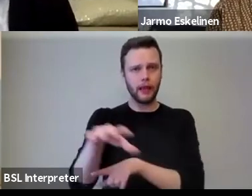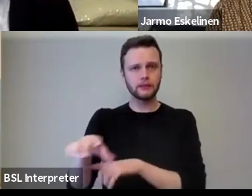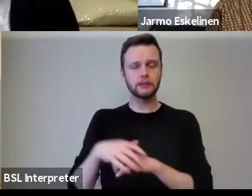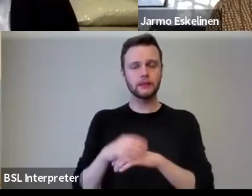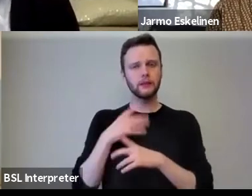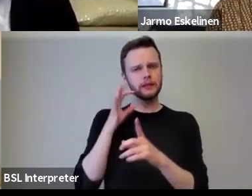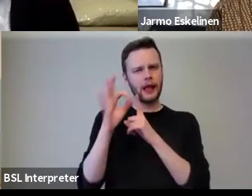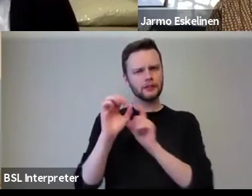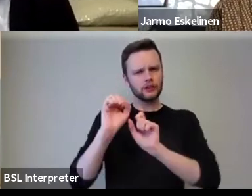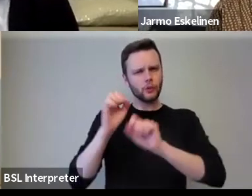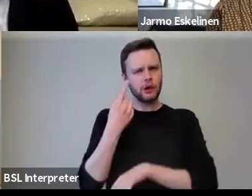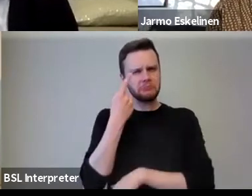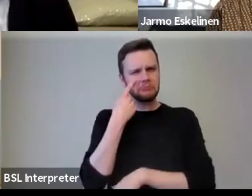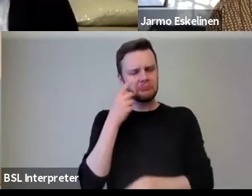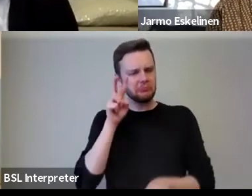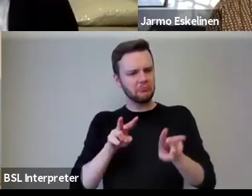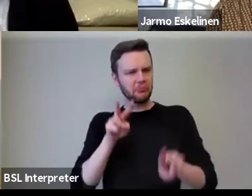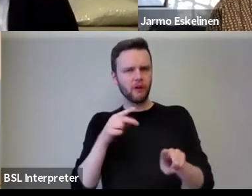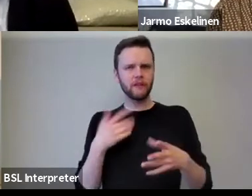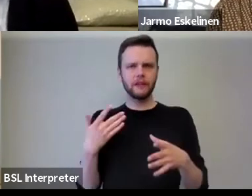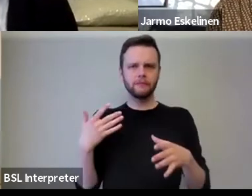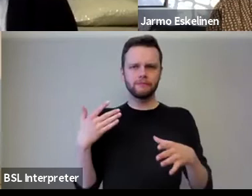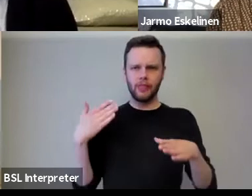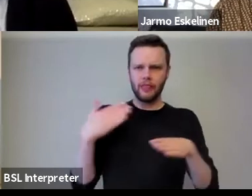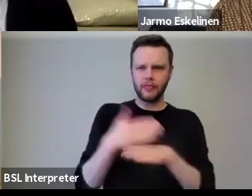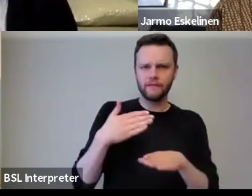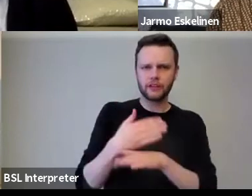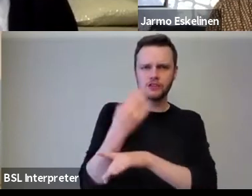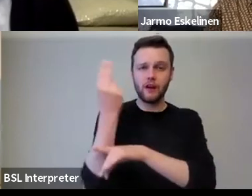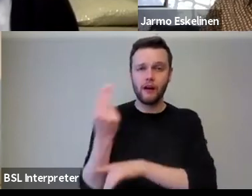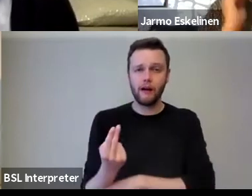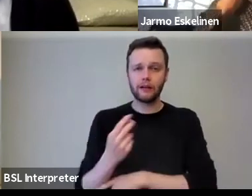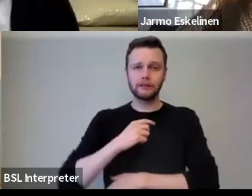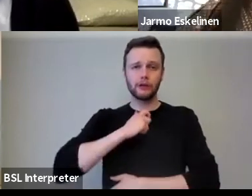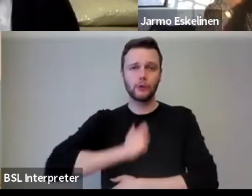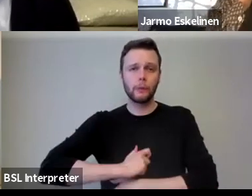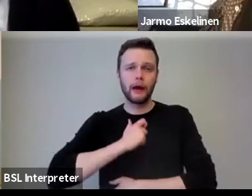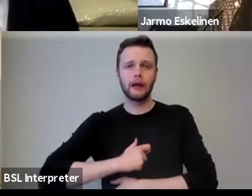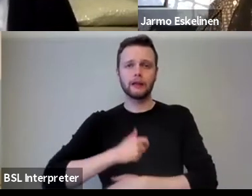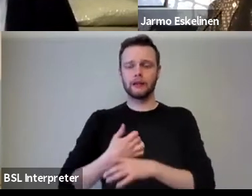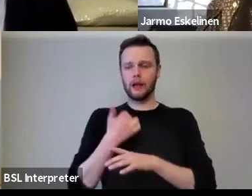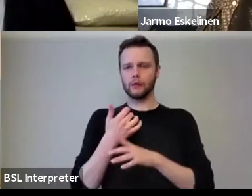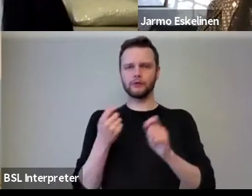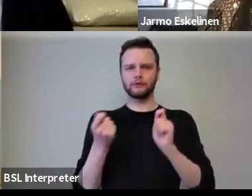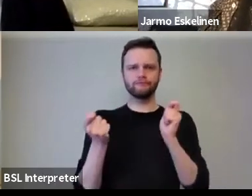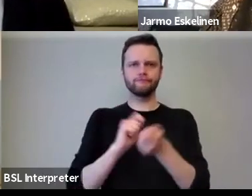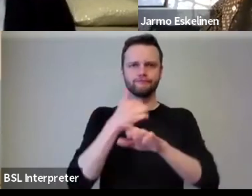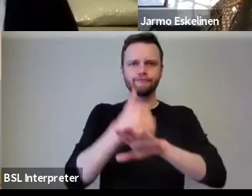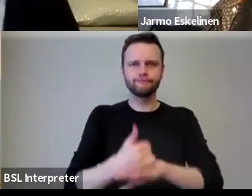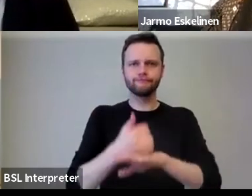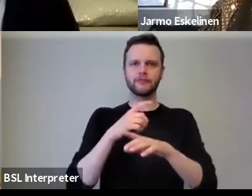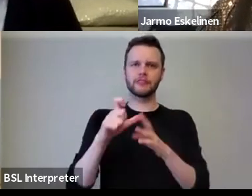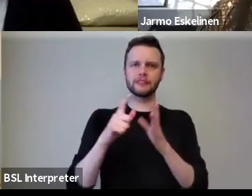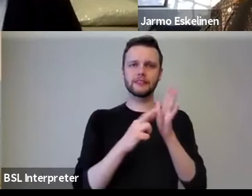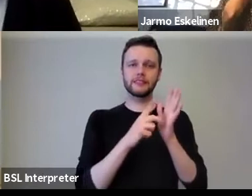your observation of, of the, the function that arts and, and humanities can play in helping to reset civic life, like